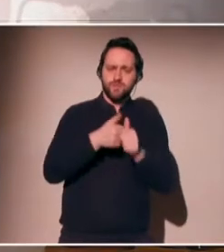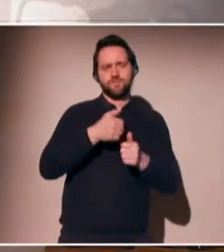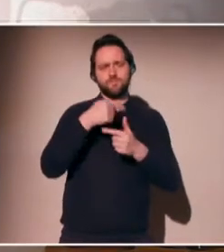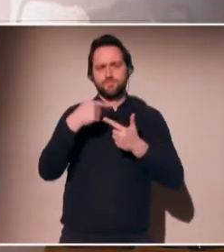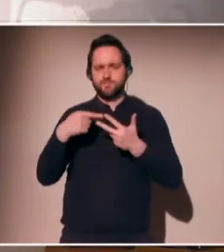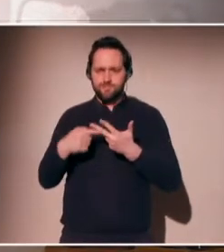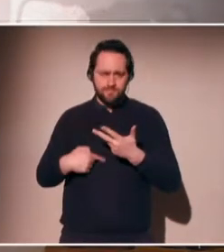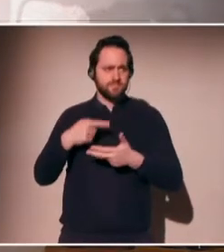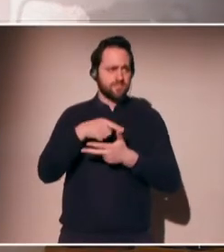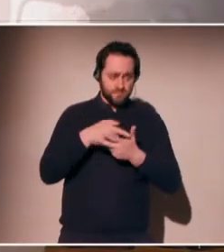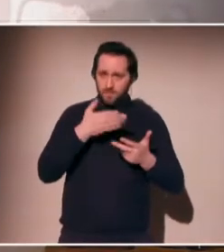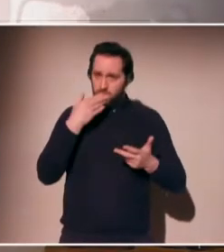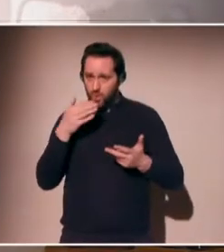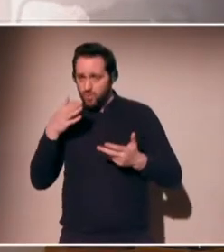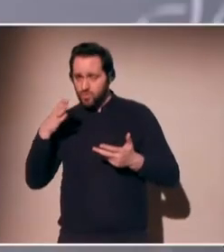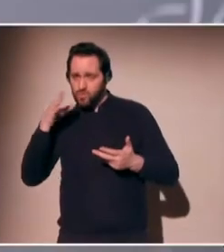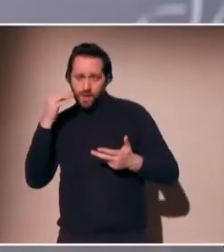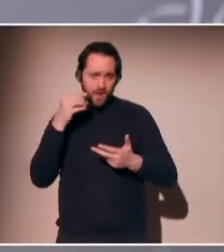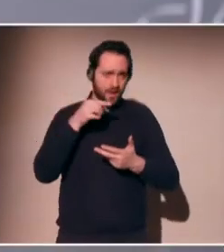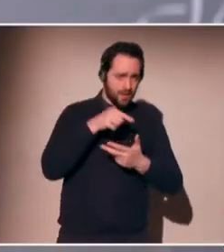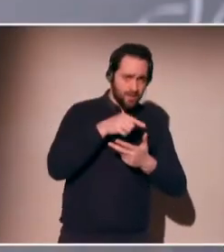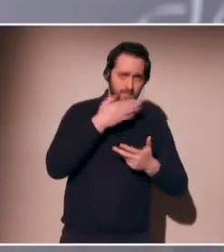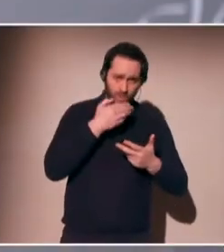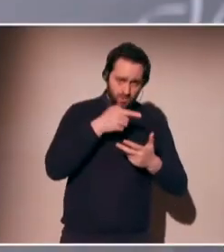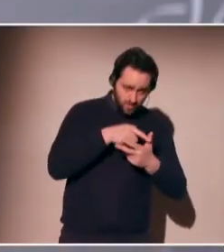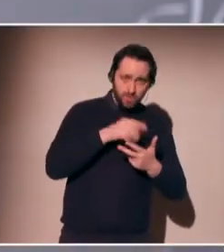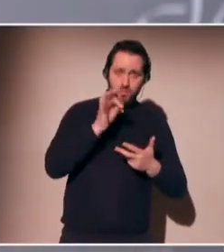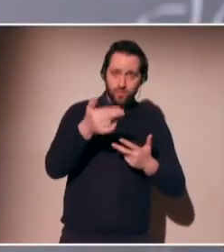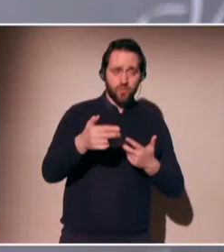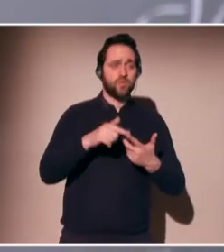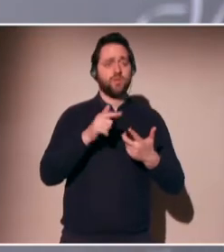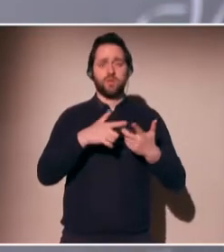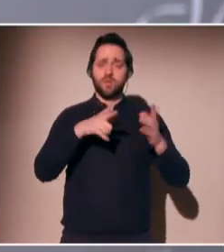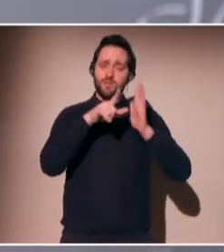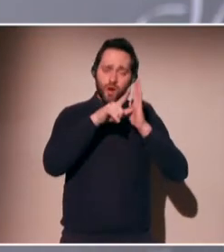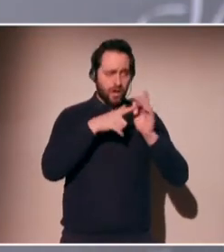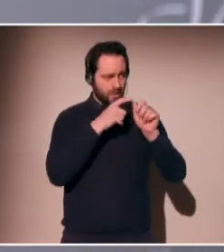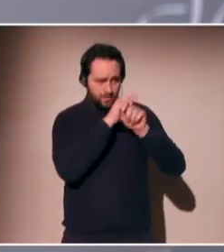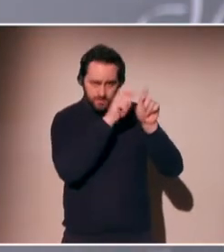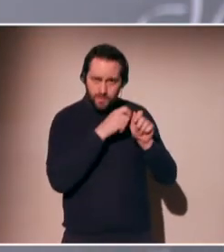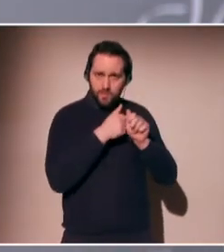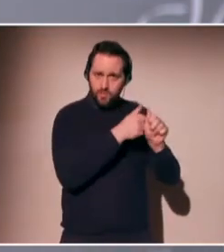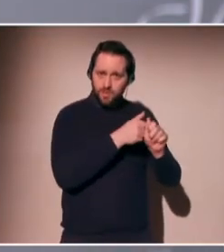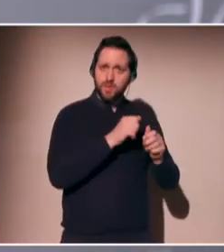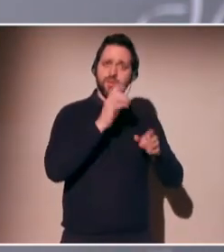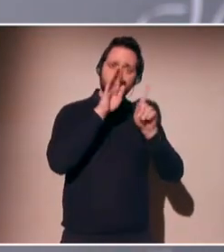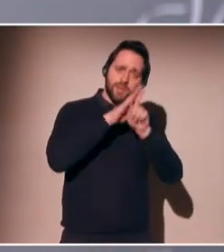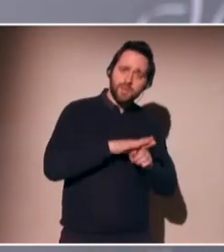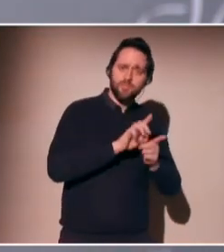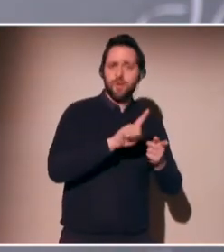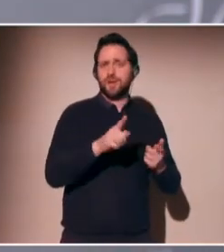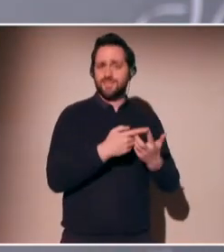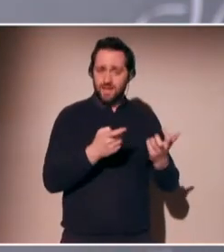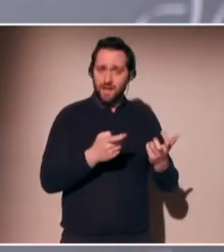with the laws that you already have. If it doesn't do that, is there a way that research, or if